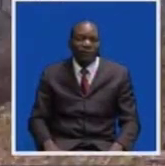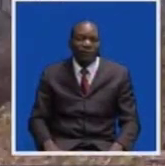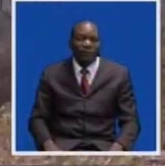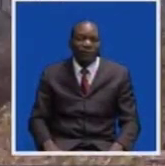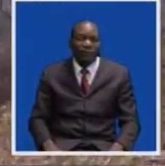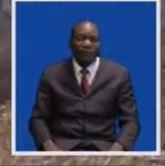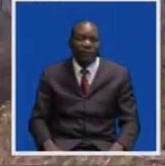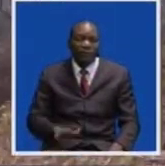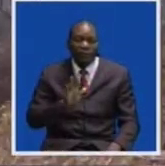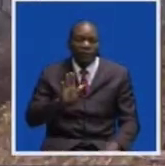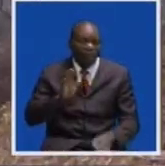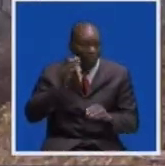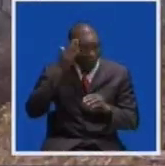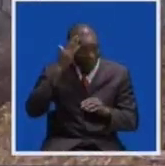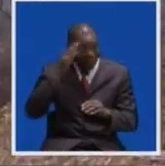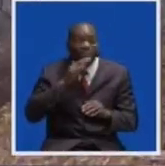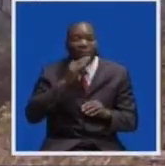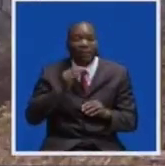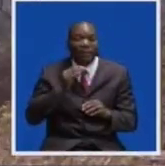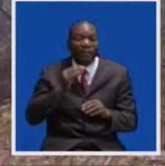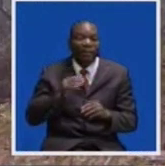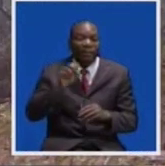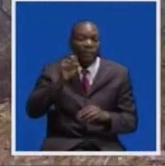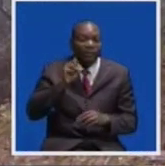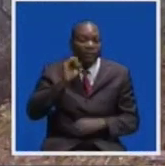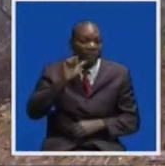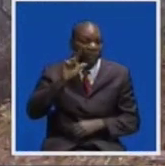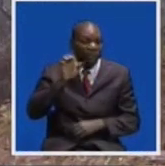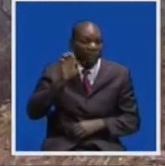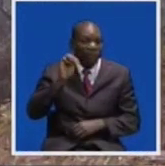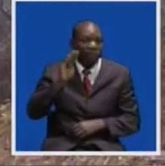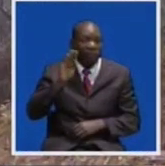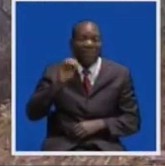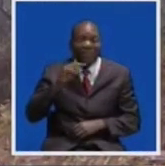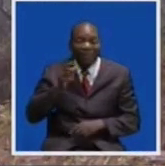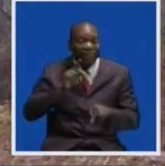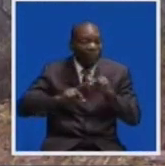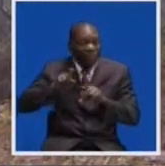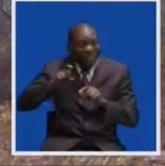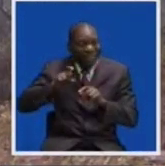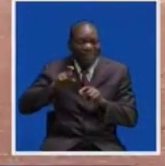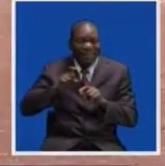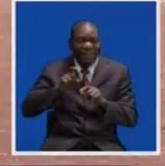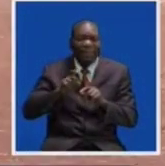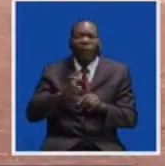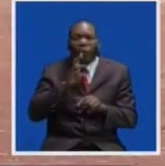Masongozi village headman, Joseph Silembo, says the people are in their need of clean drinking water.